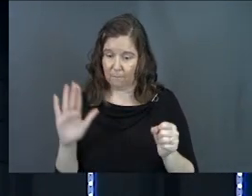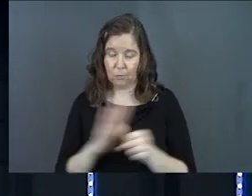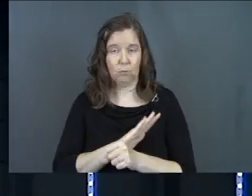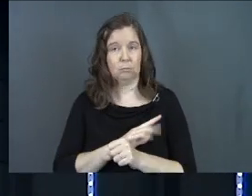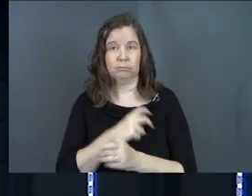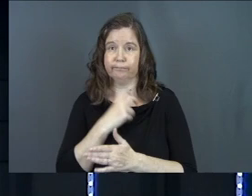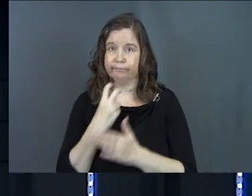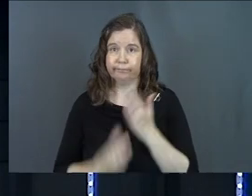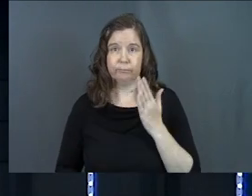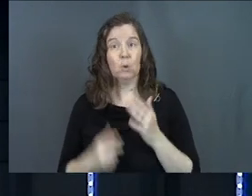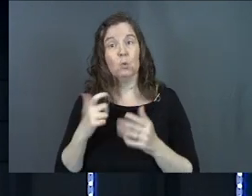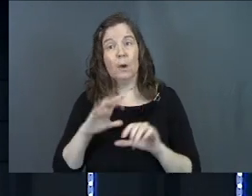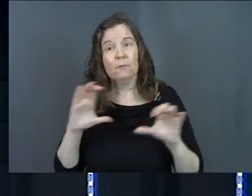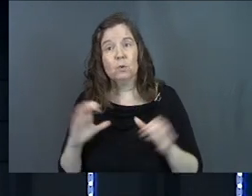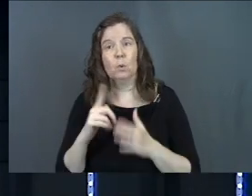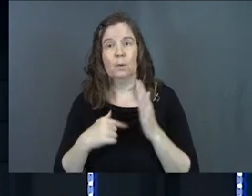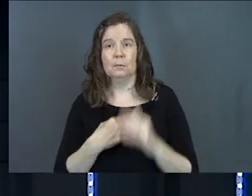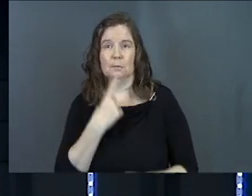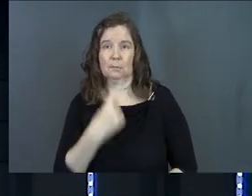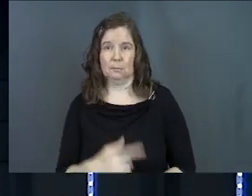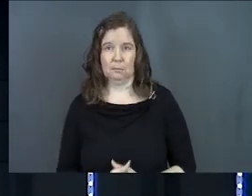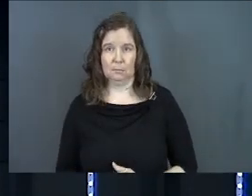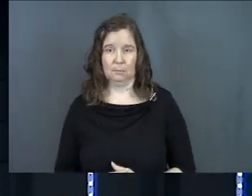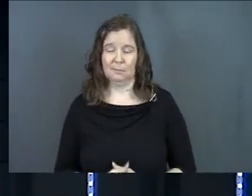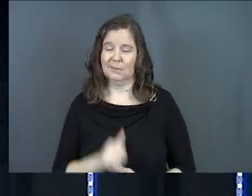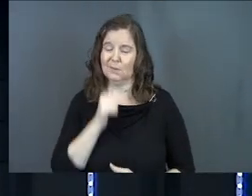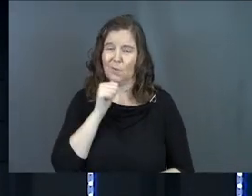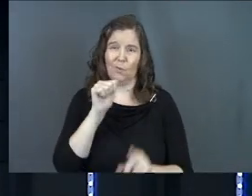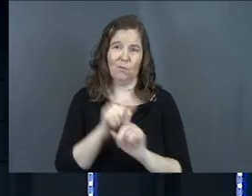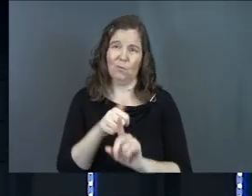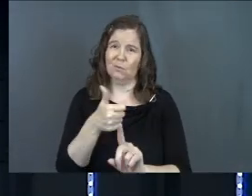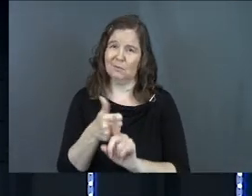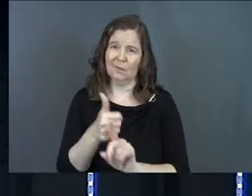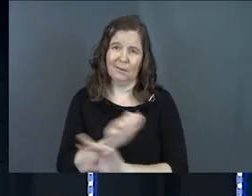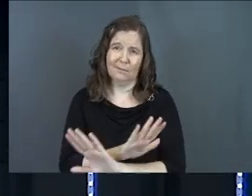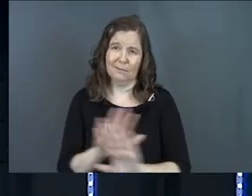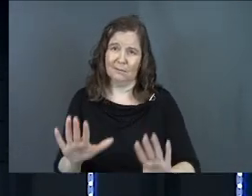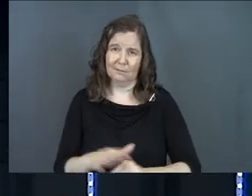way. You got to do what it says. Don't fool yourself.